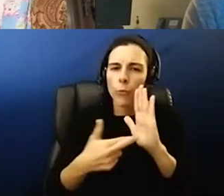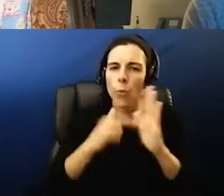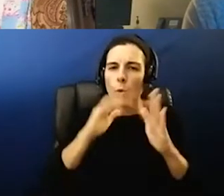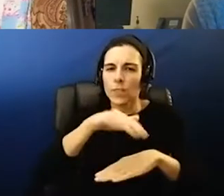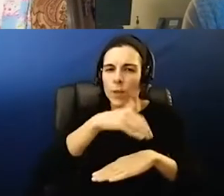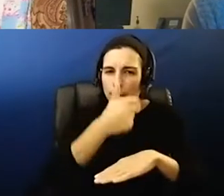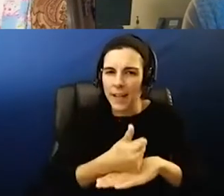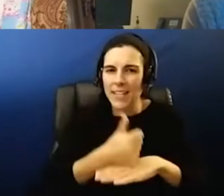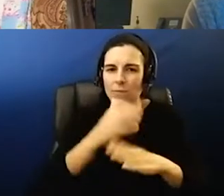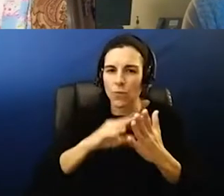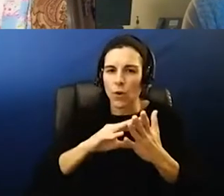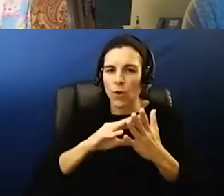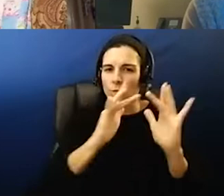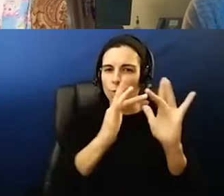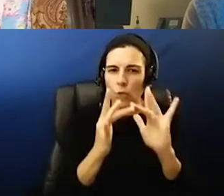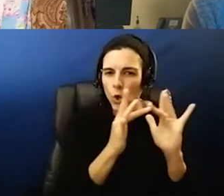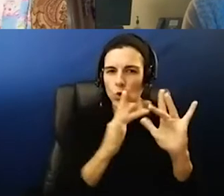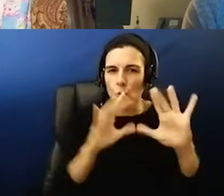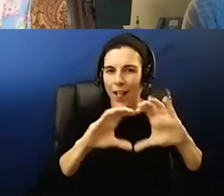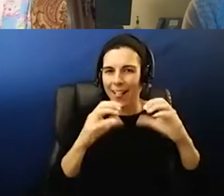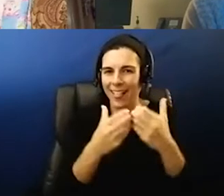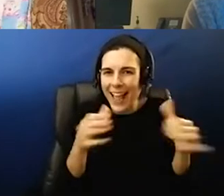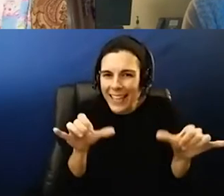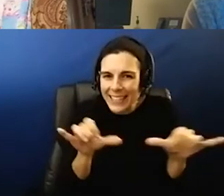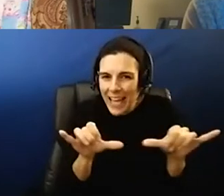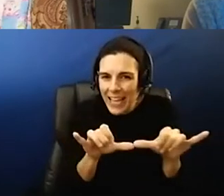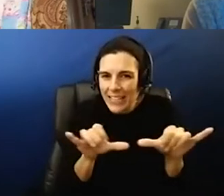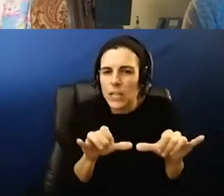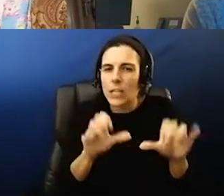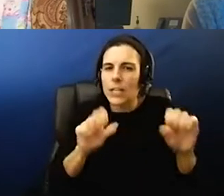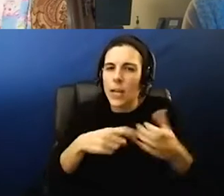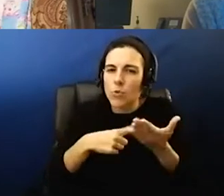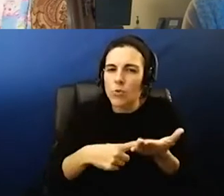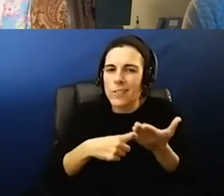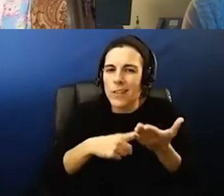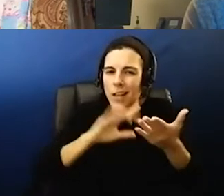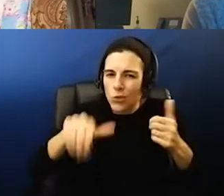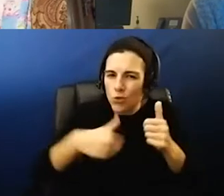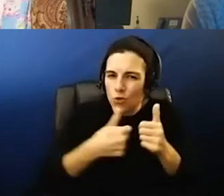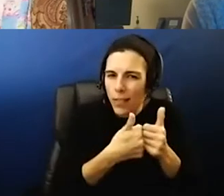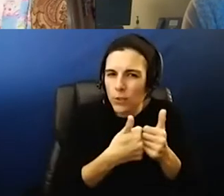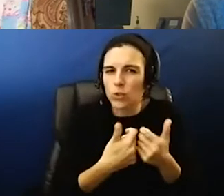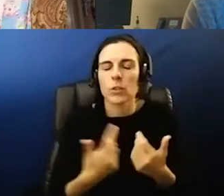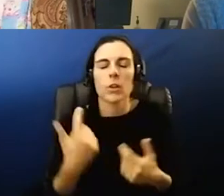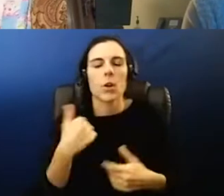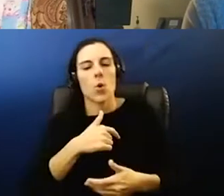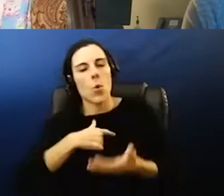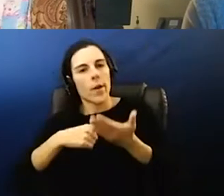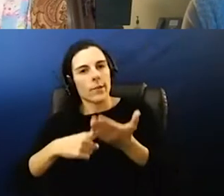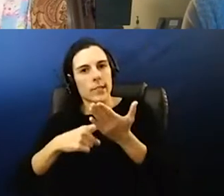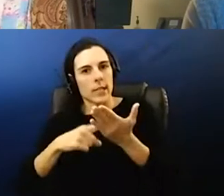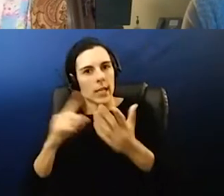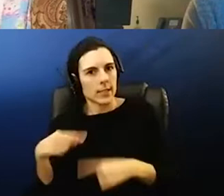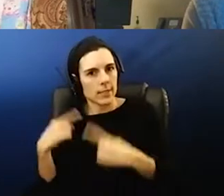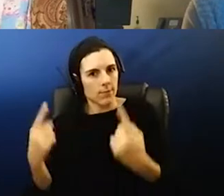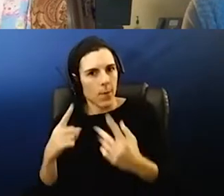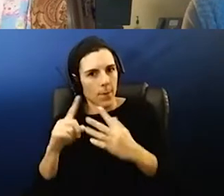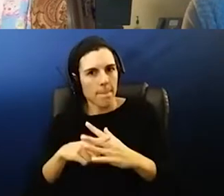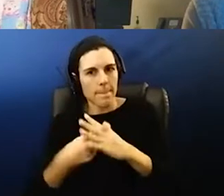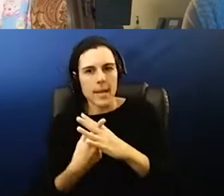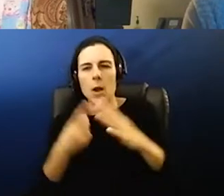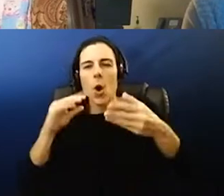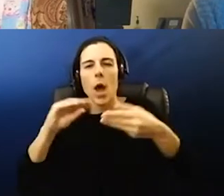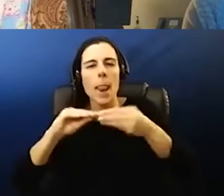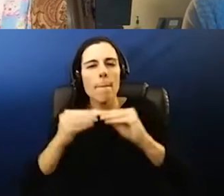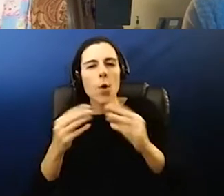reasonable what are the ratios can you talk a little bit about the challenges there and kind of our guiding you know again we've talked about that from the beginning of what what what number